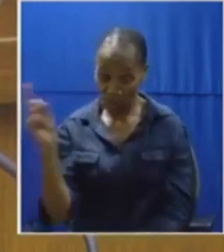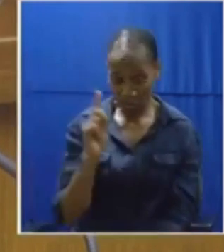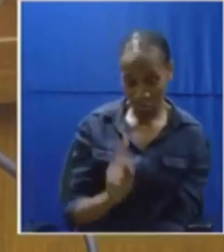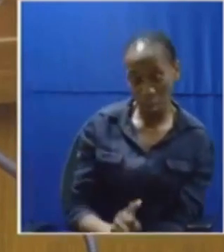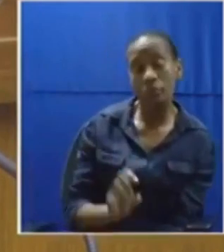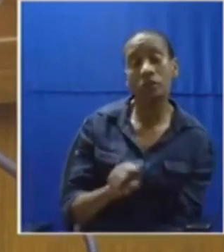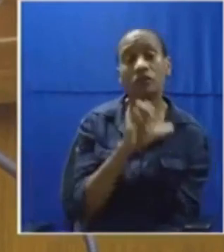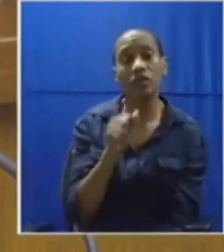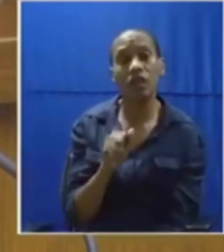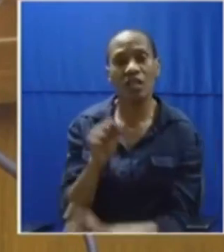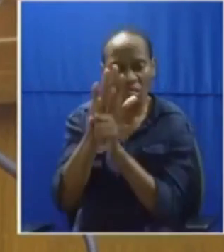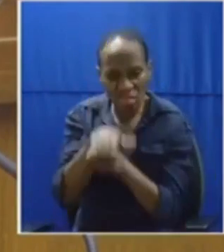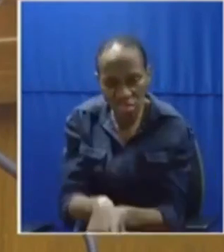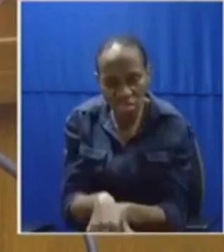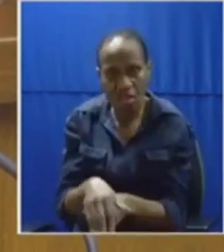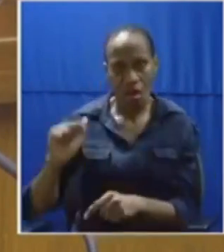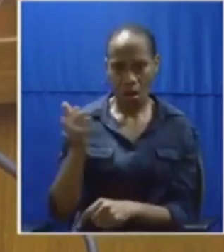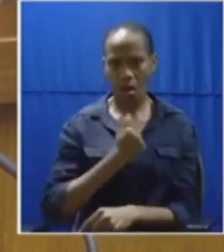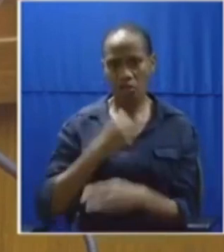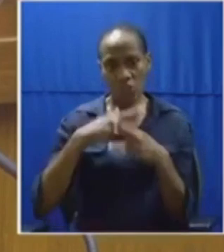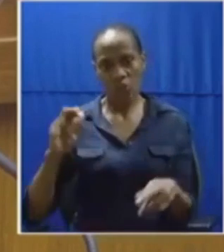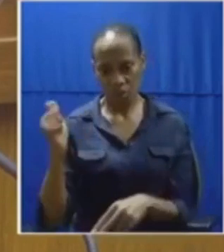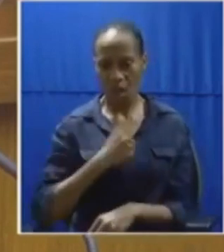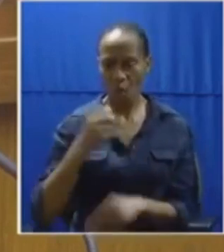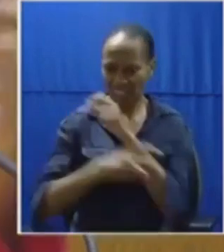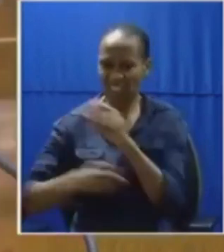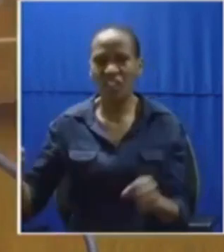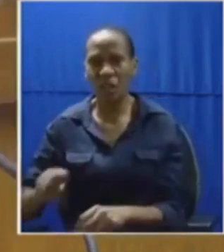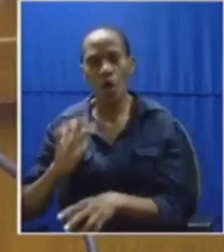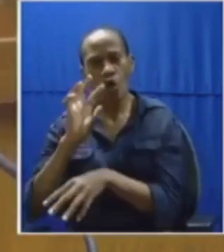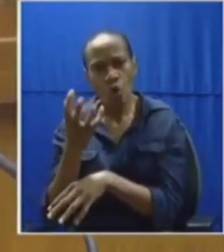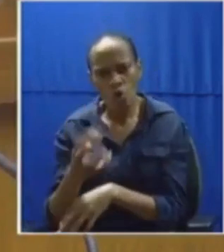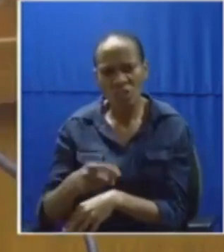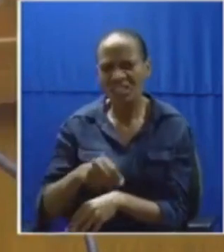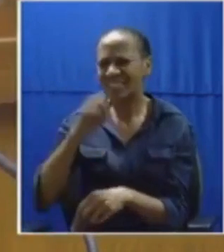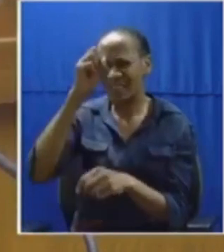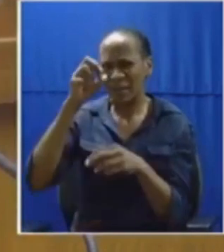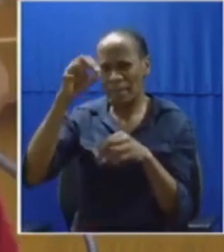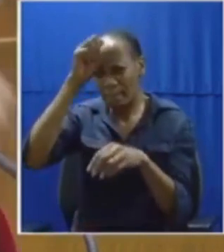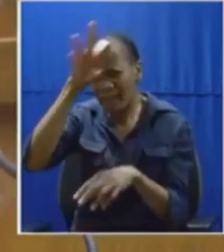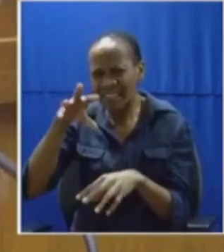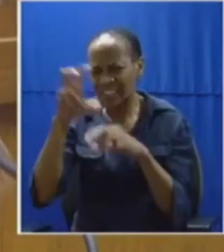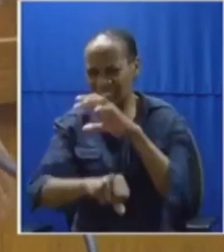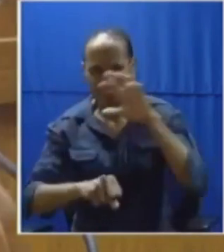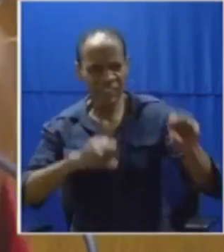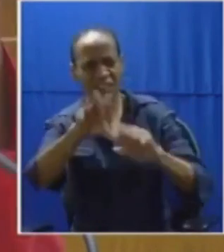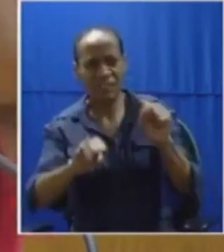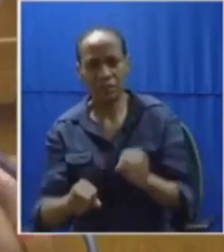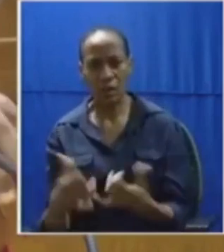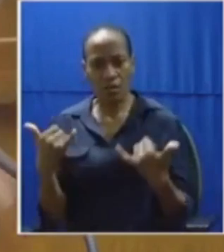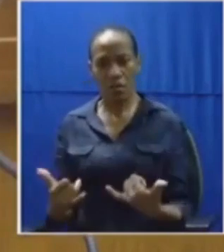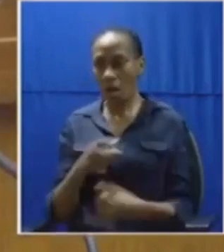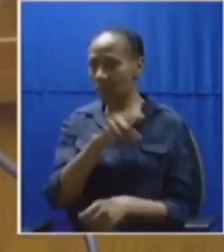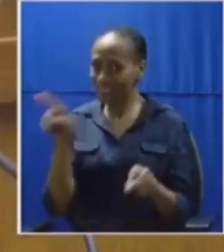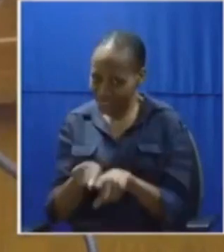colonized us, took our resources, took our gold, took our diamond and now they come and